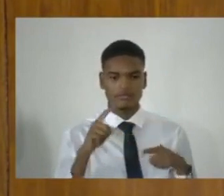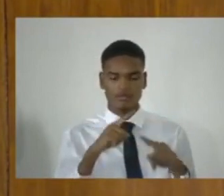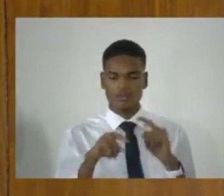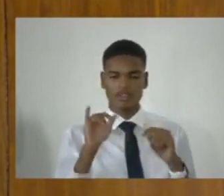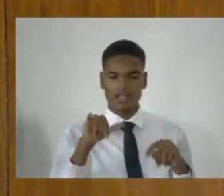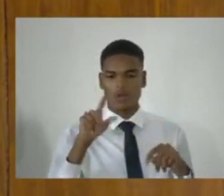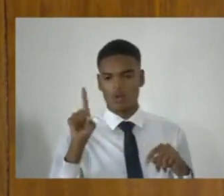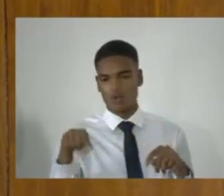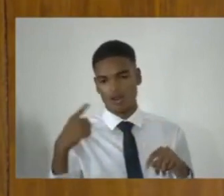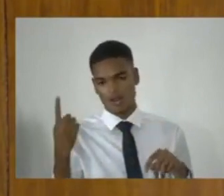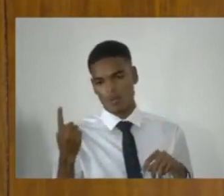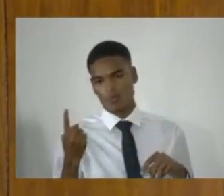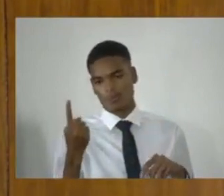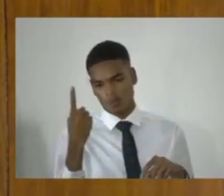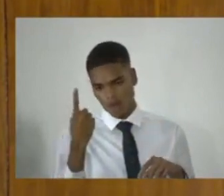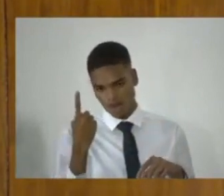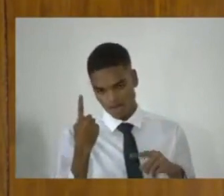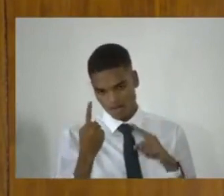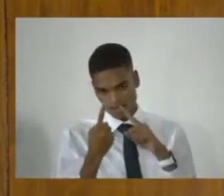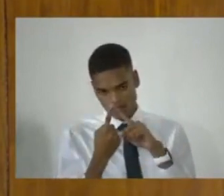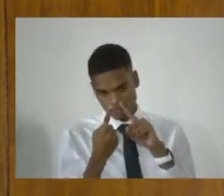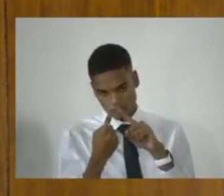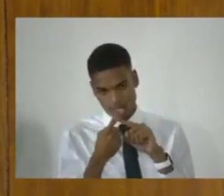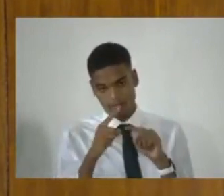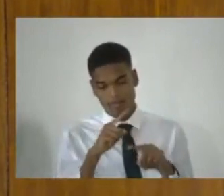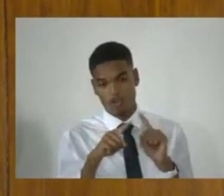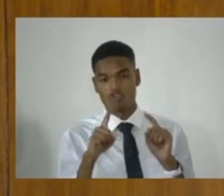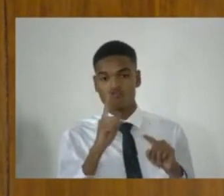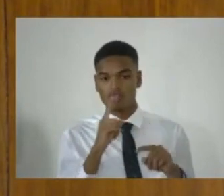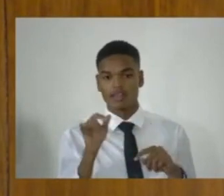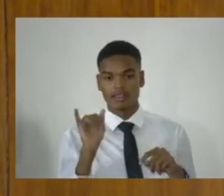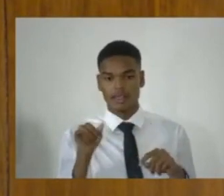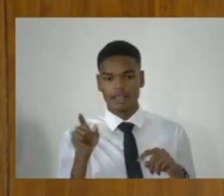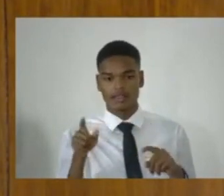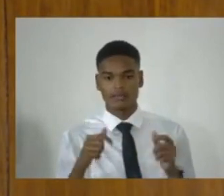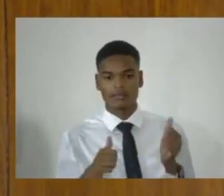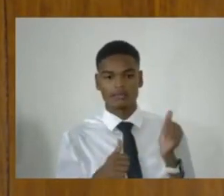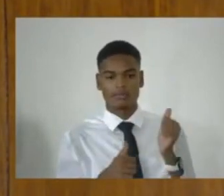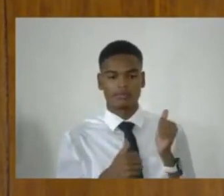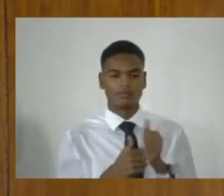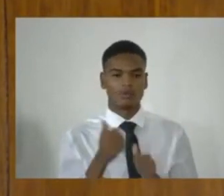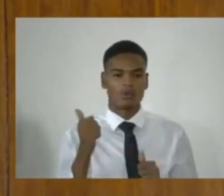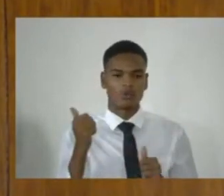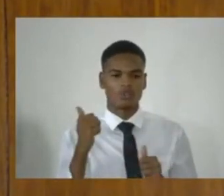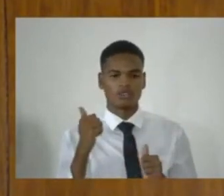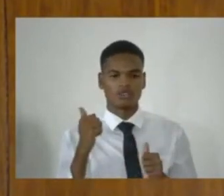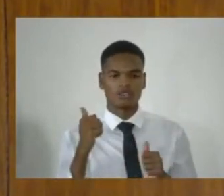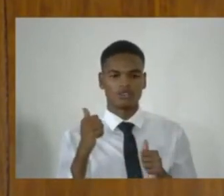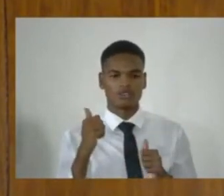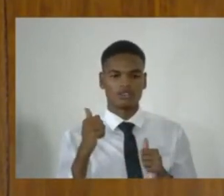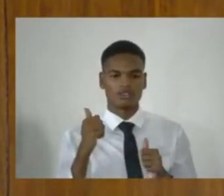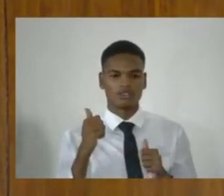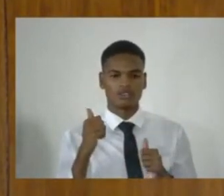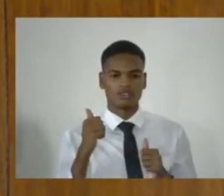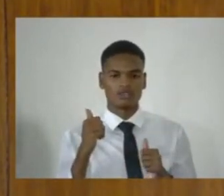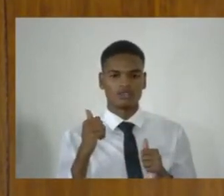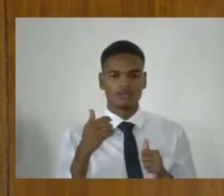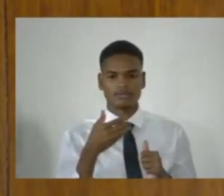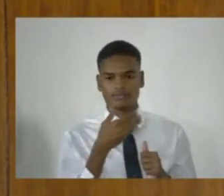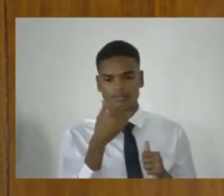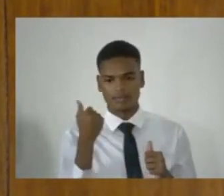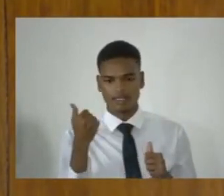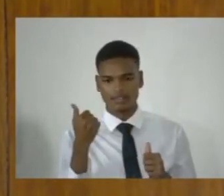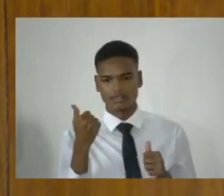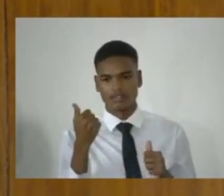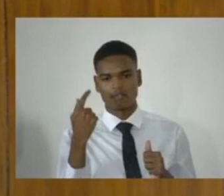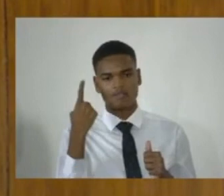situations, that's only one, but it's perhaps the most far-reaching of the new life sentences,